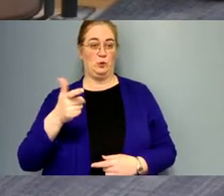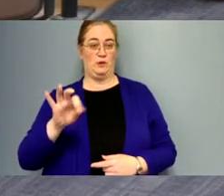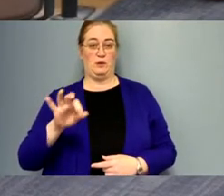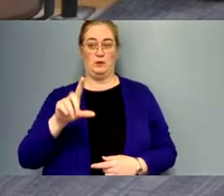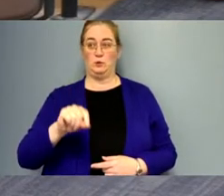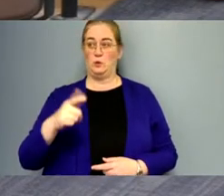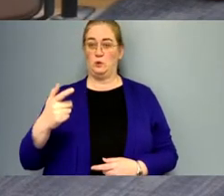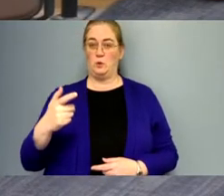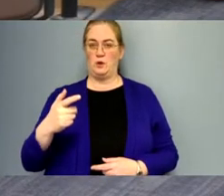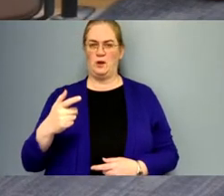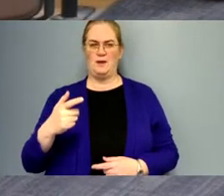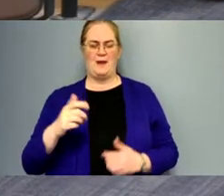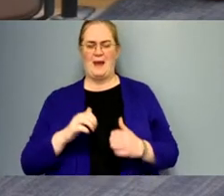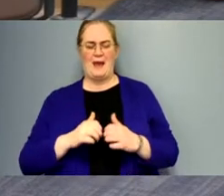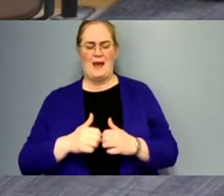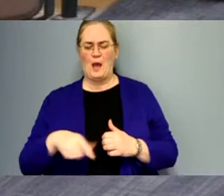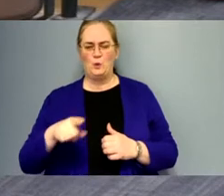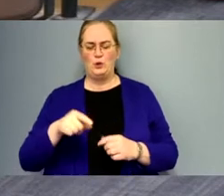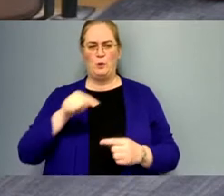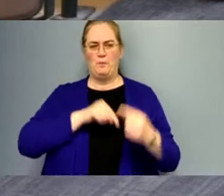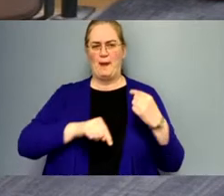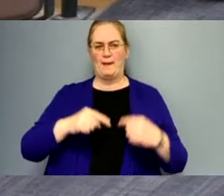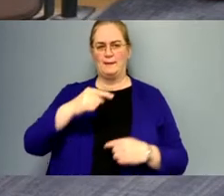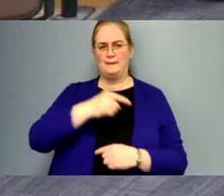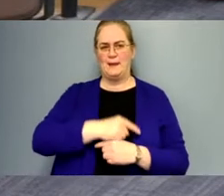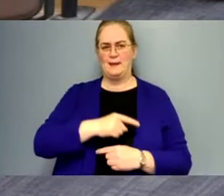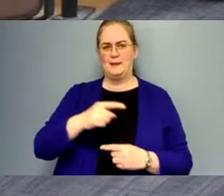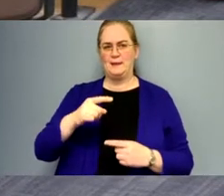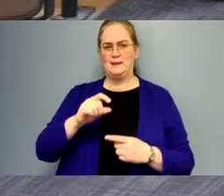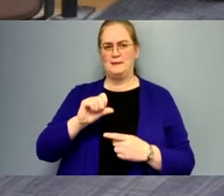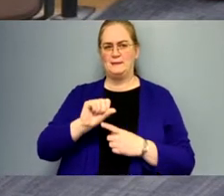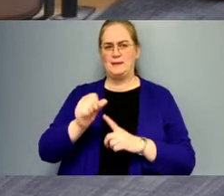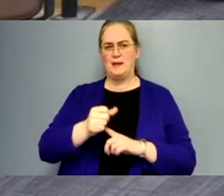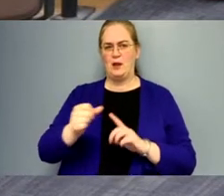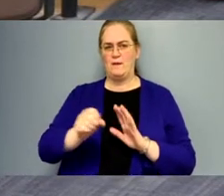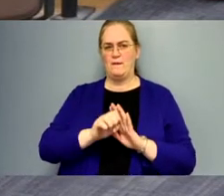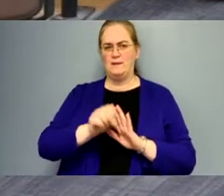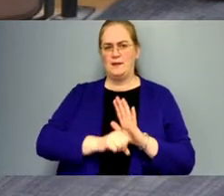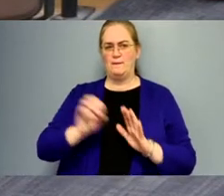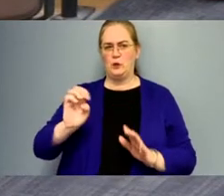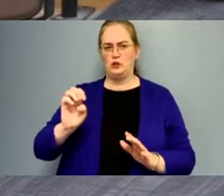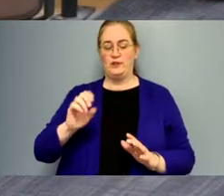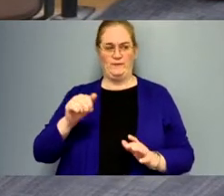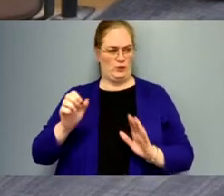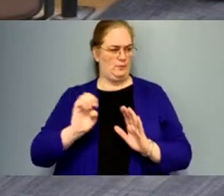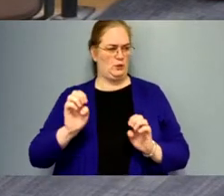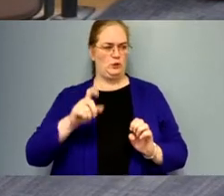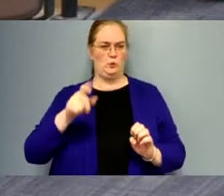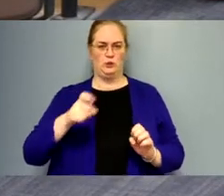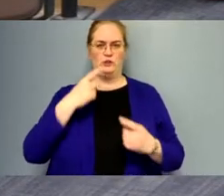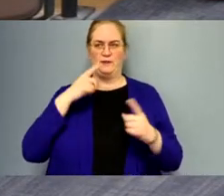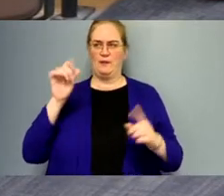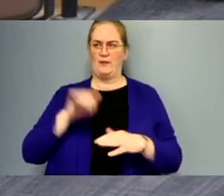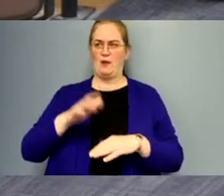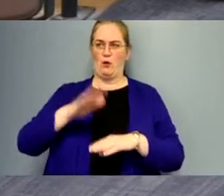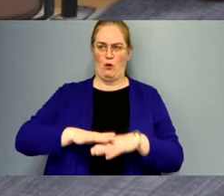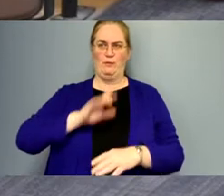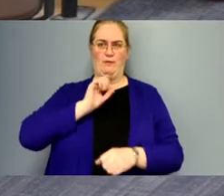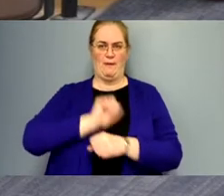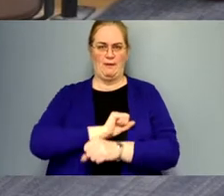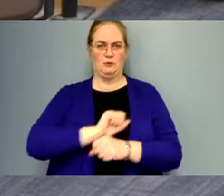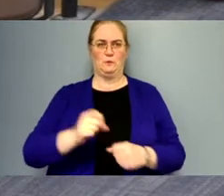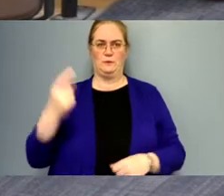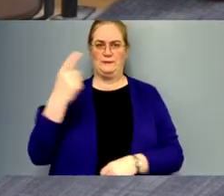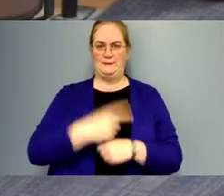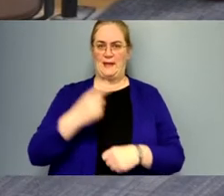how do you how do you backdate a state of emergency if there's an emergency wouldn't you need to declare that on the actual date